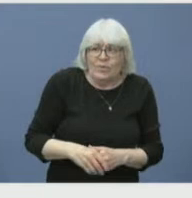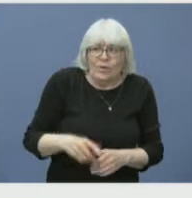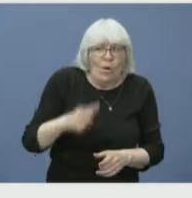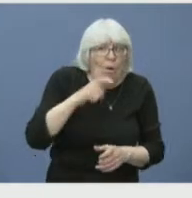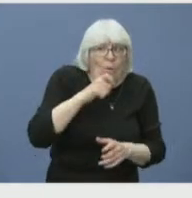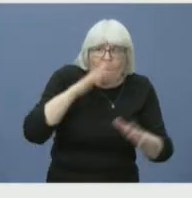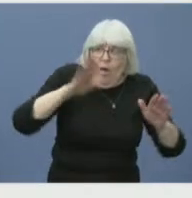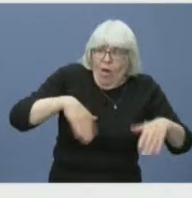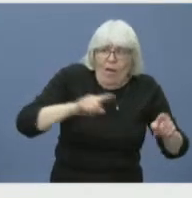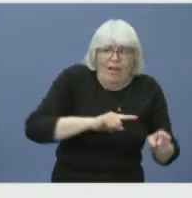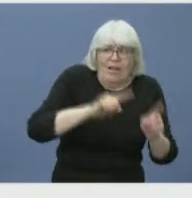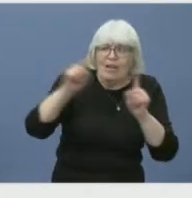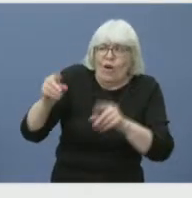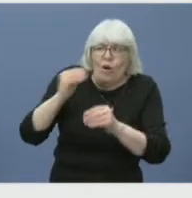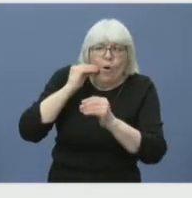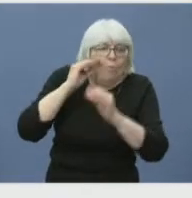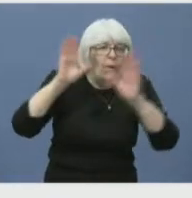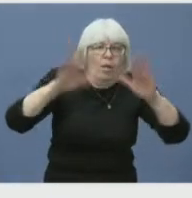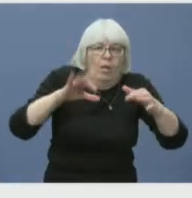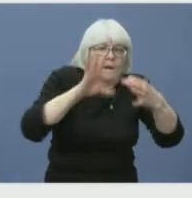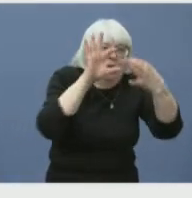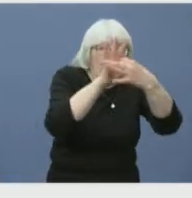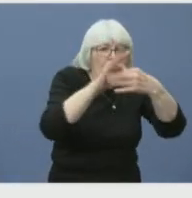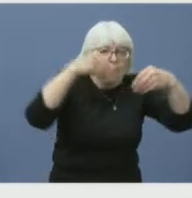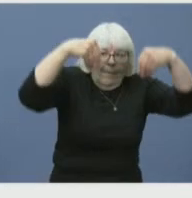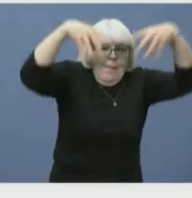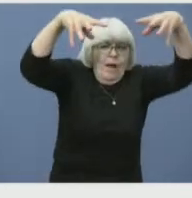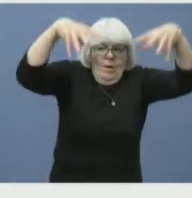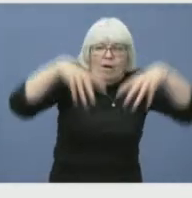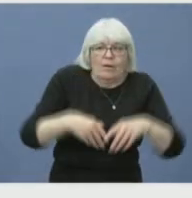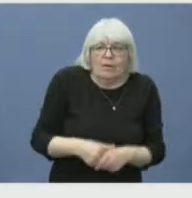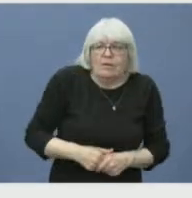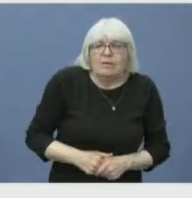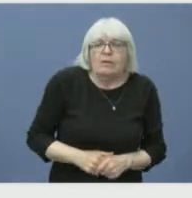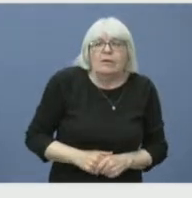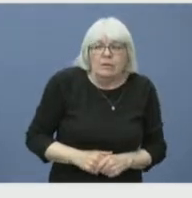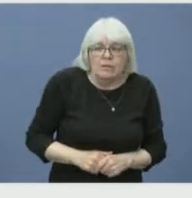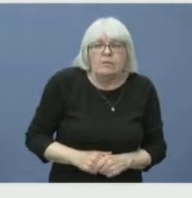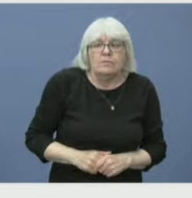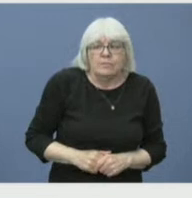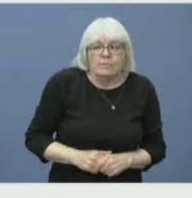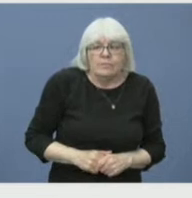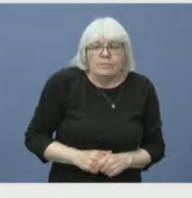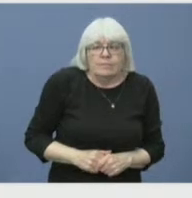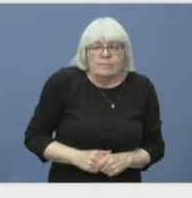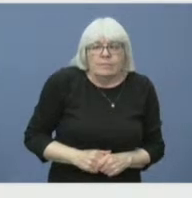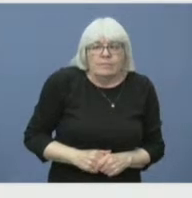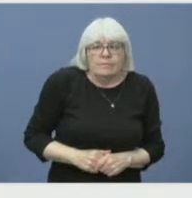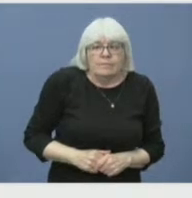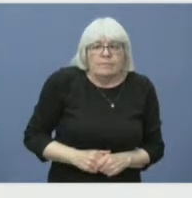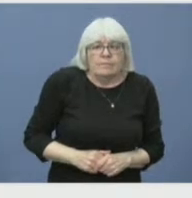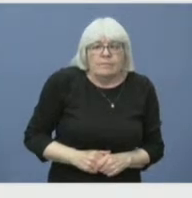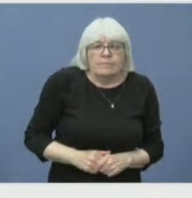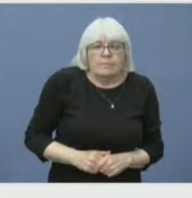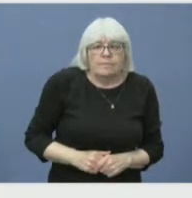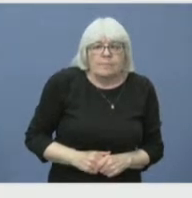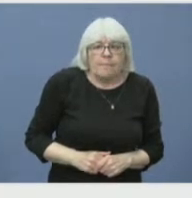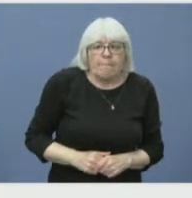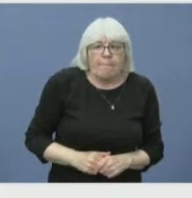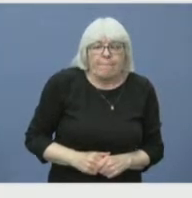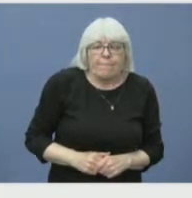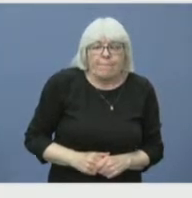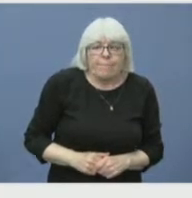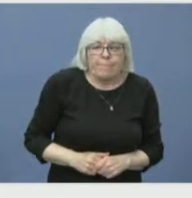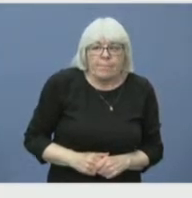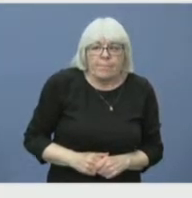Tim, do have a follow up? Just very quickly, I mean, that answers it, but have there been any house fires